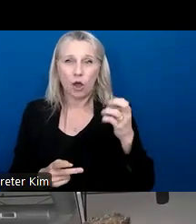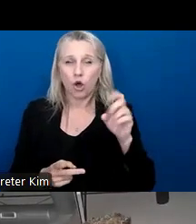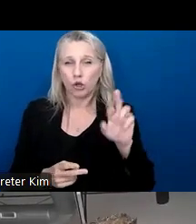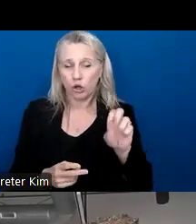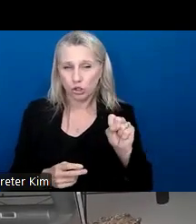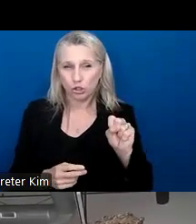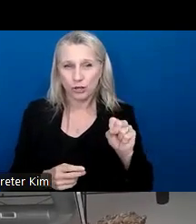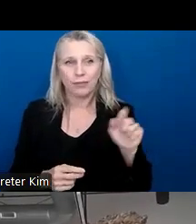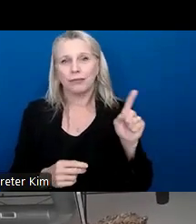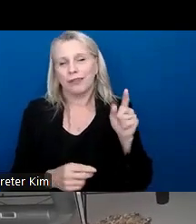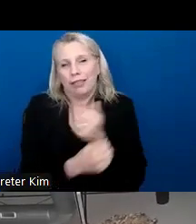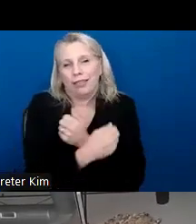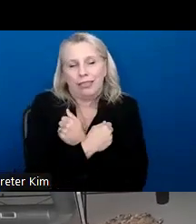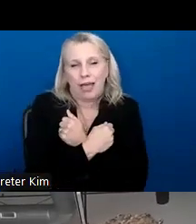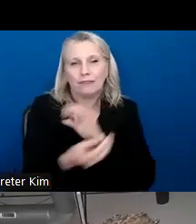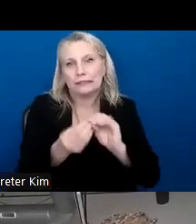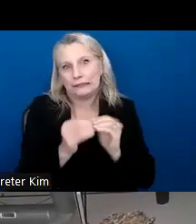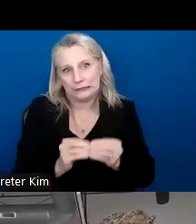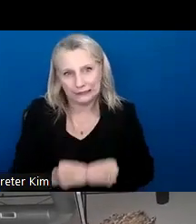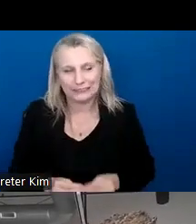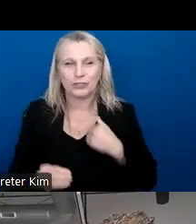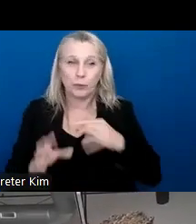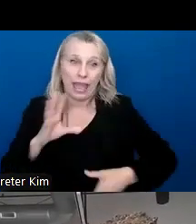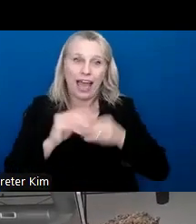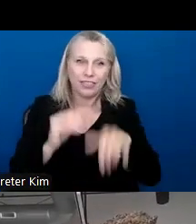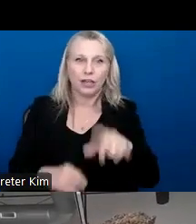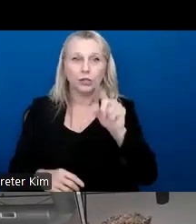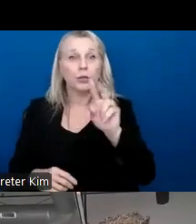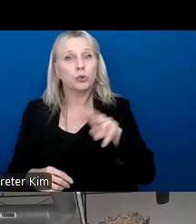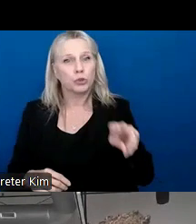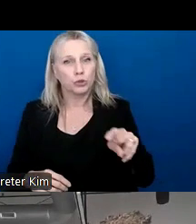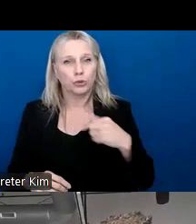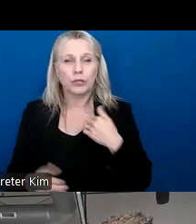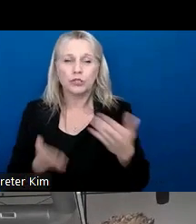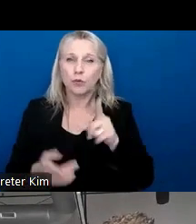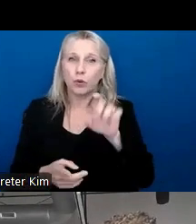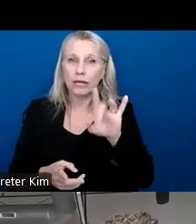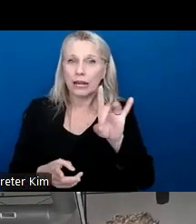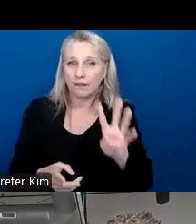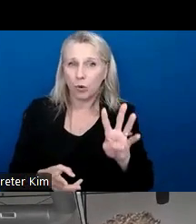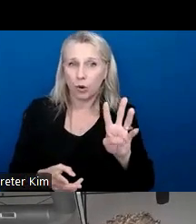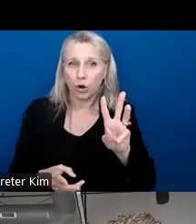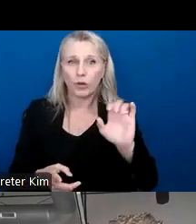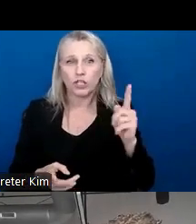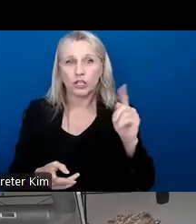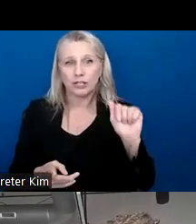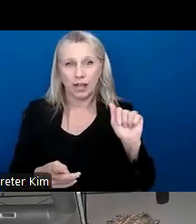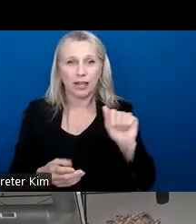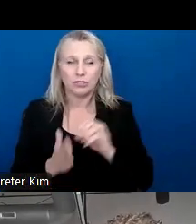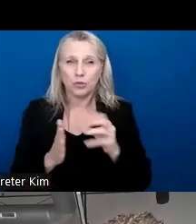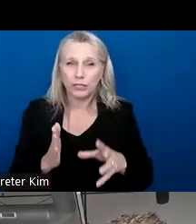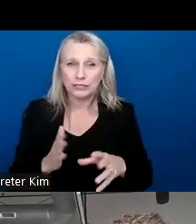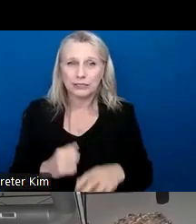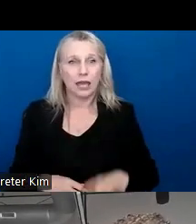had to make sure that we added this for you. Yeah. So in 2022, we served about 184 Worcester students. Um,